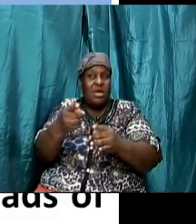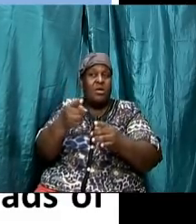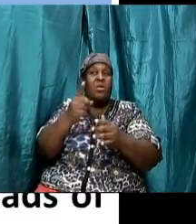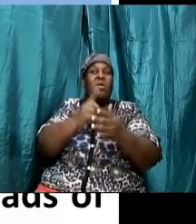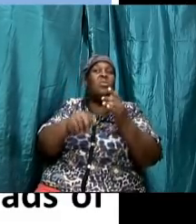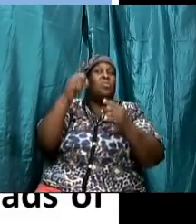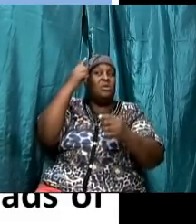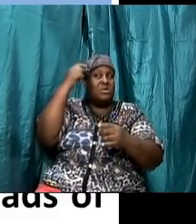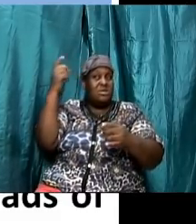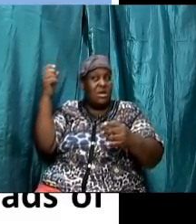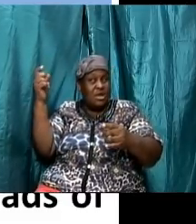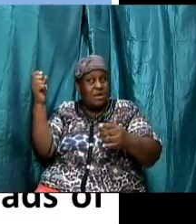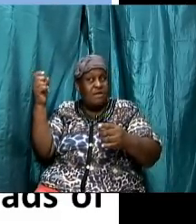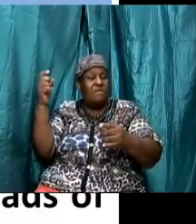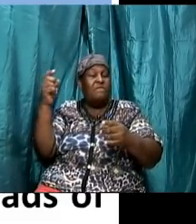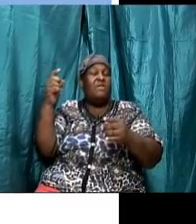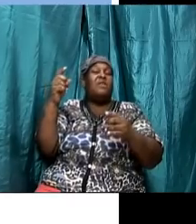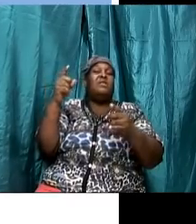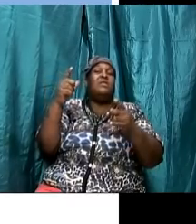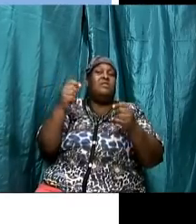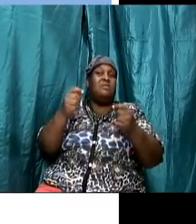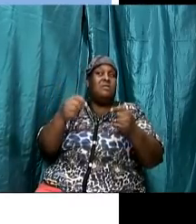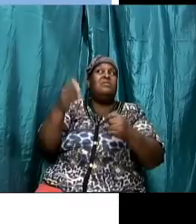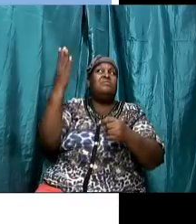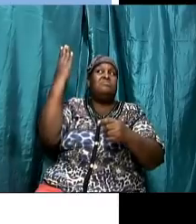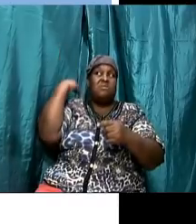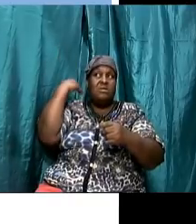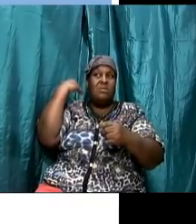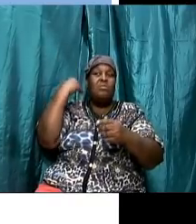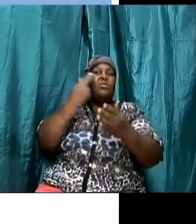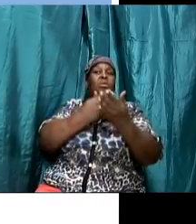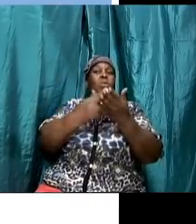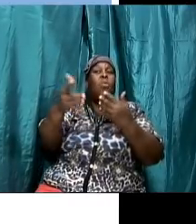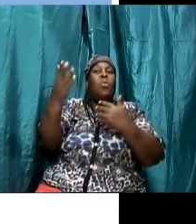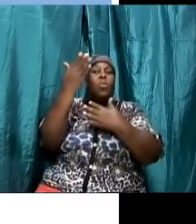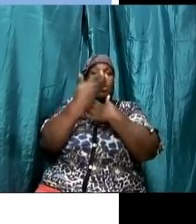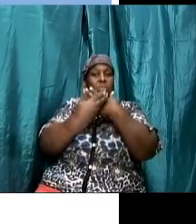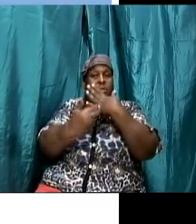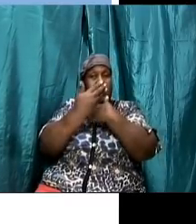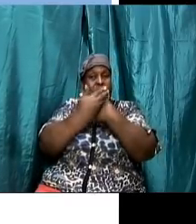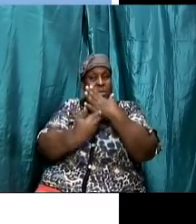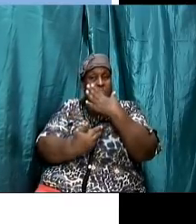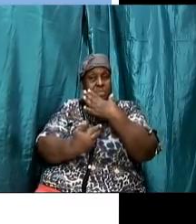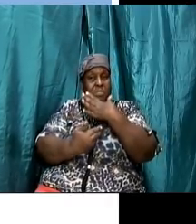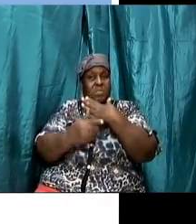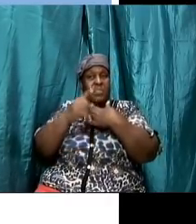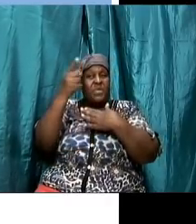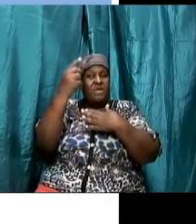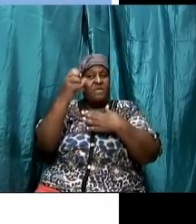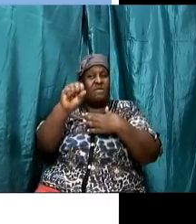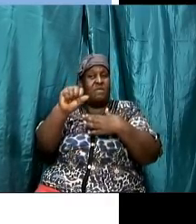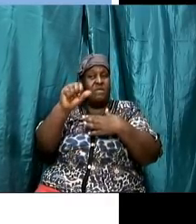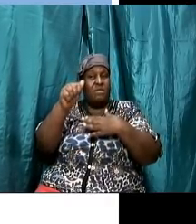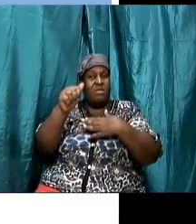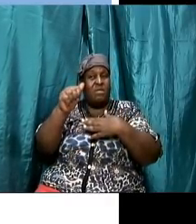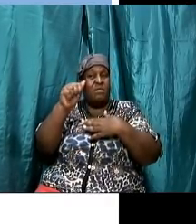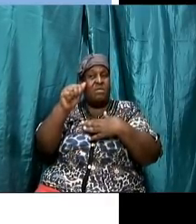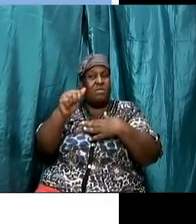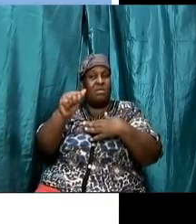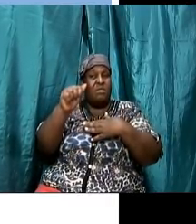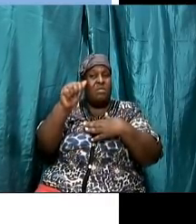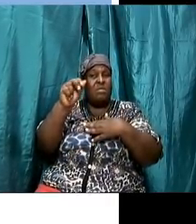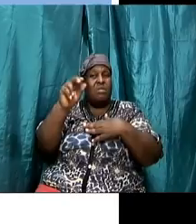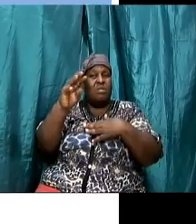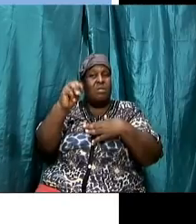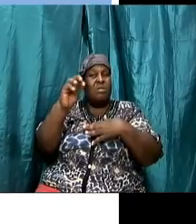did with the holy bread in first samuel chapter 21 and verse 1 to 6 and i it is it's